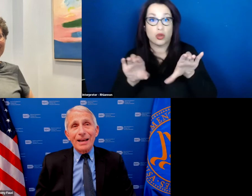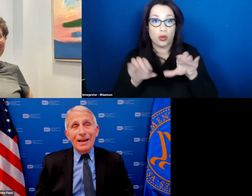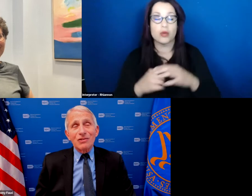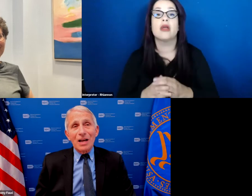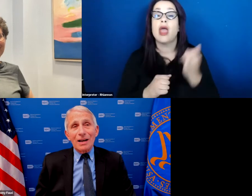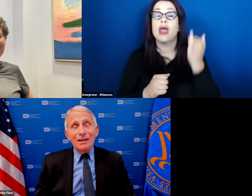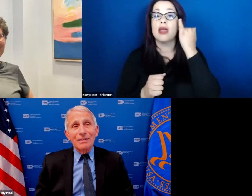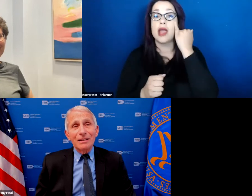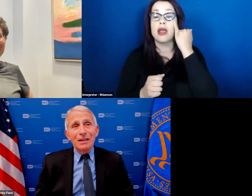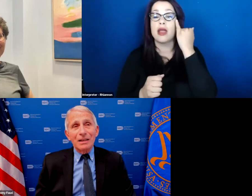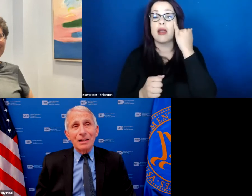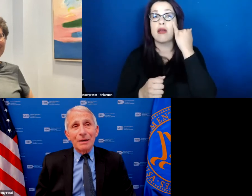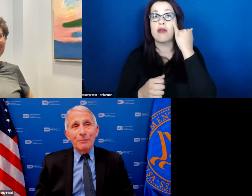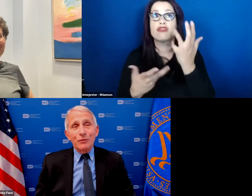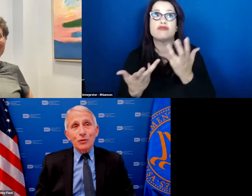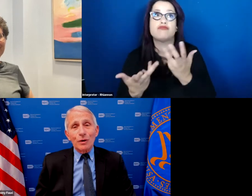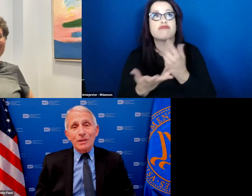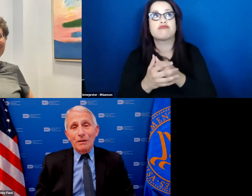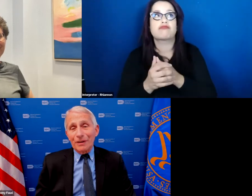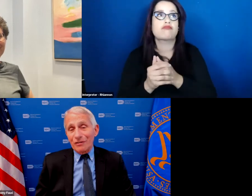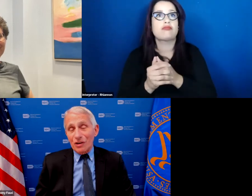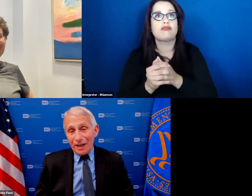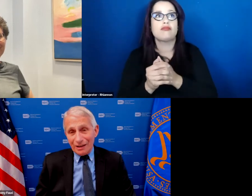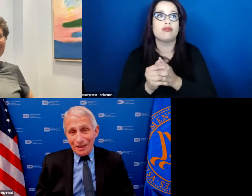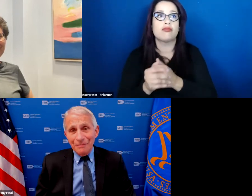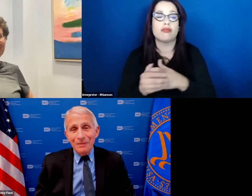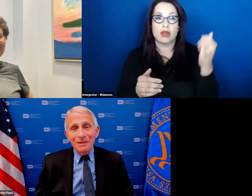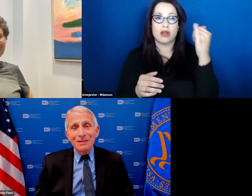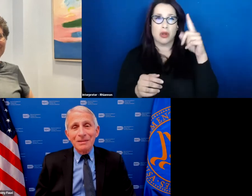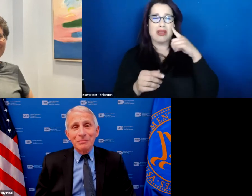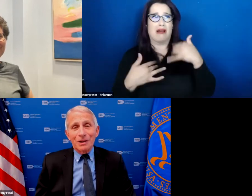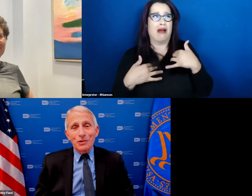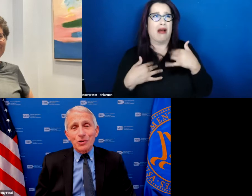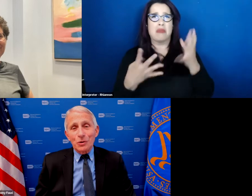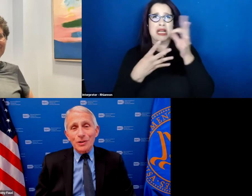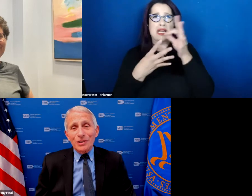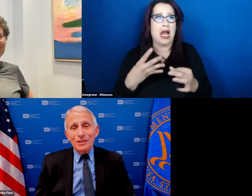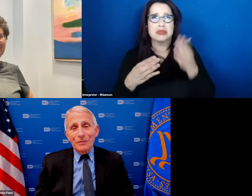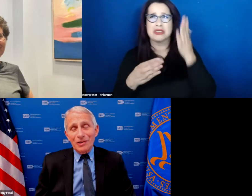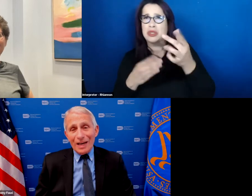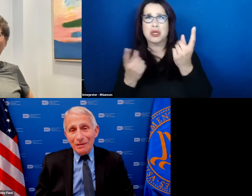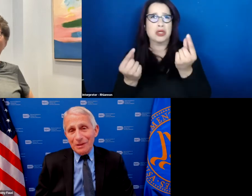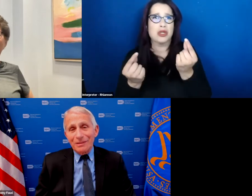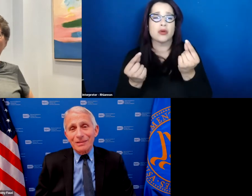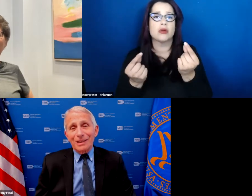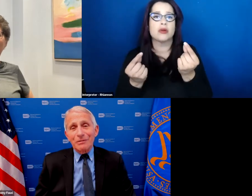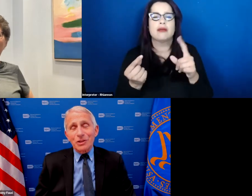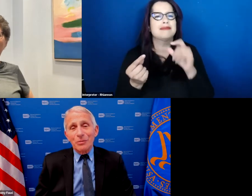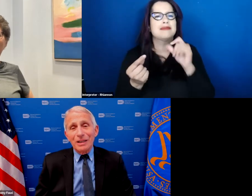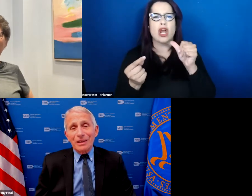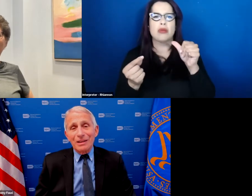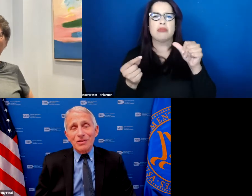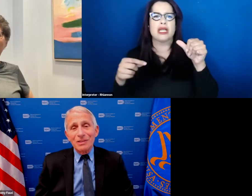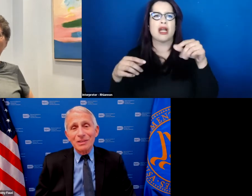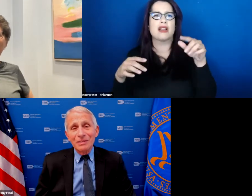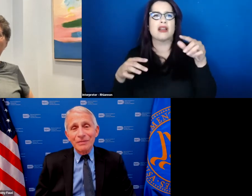that as not a source of anxiety but a source of excitement that there are so